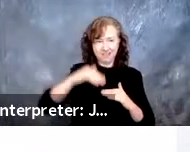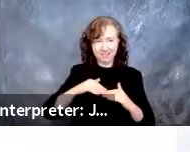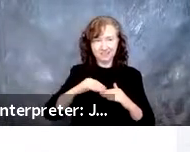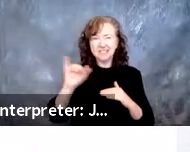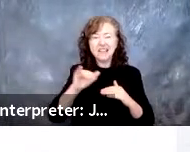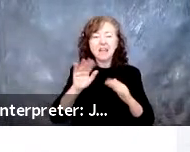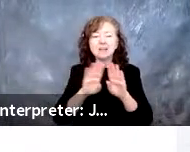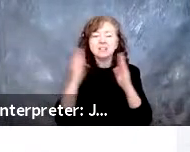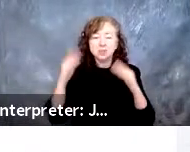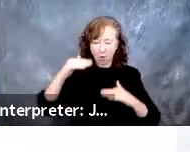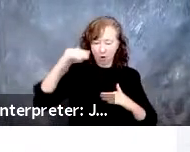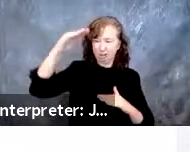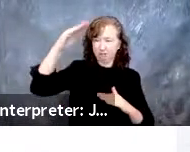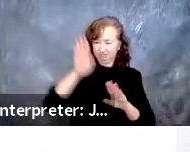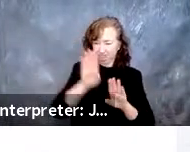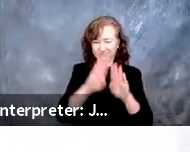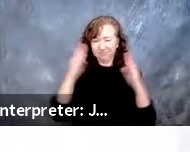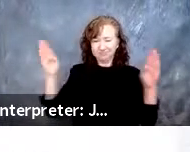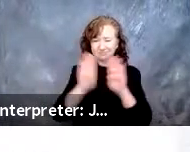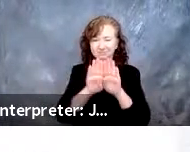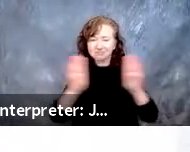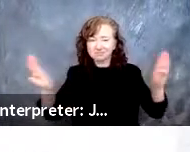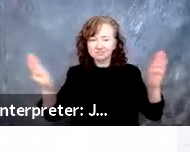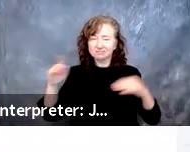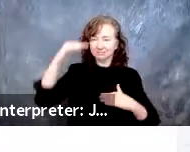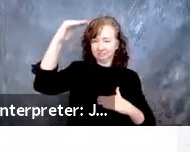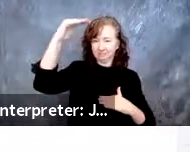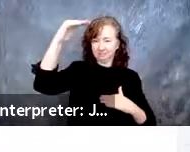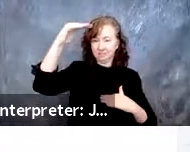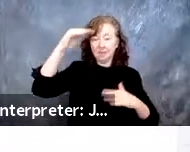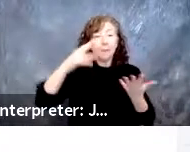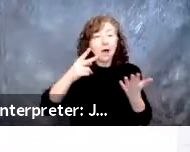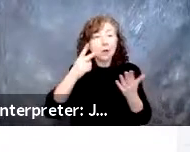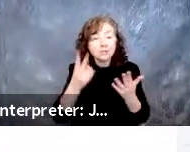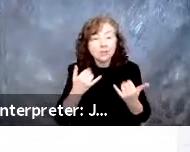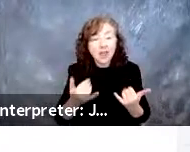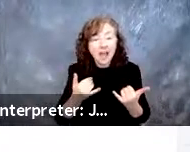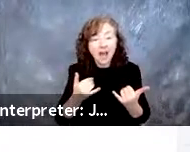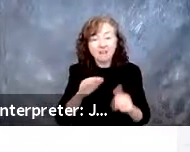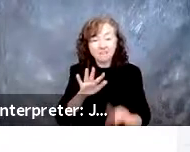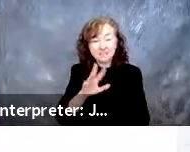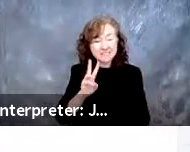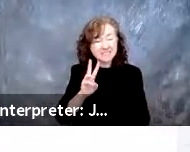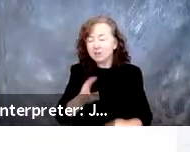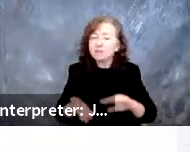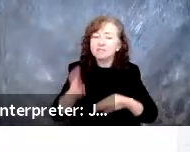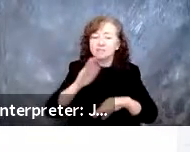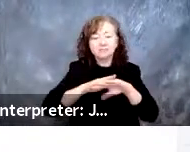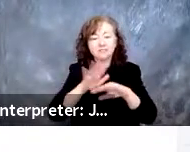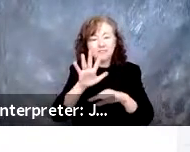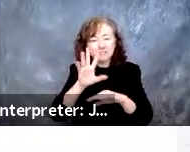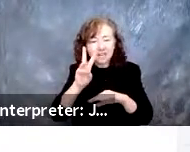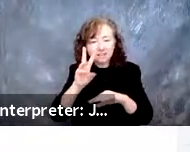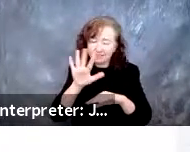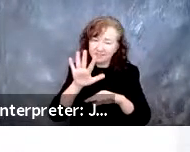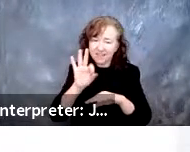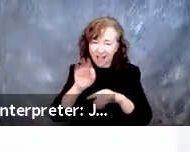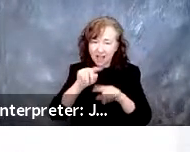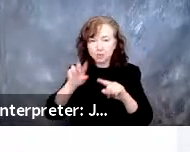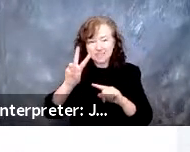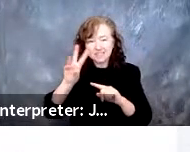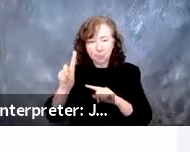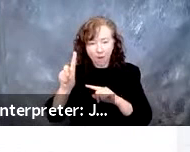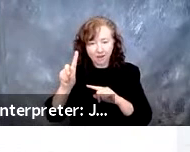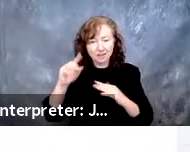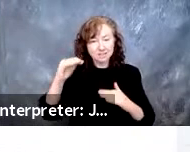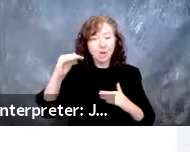But as you can see here on the vehicles we create today, we're anywhere from 59 to 61 inches. So going higher